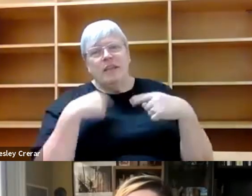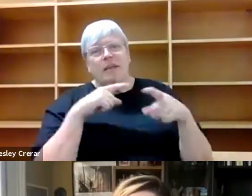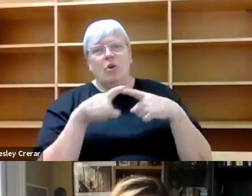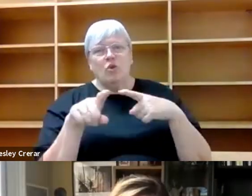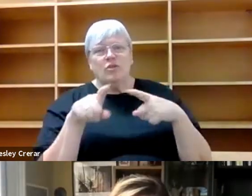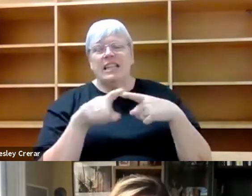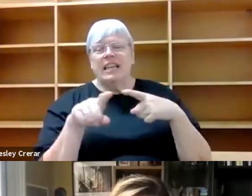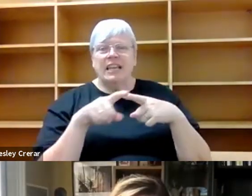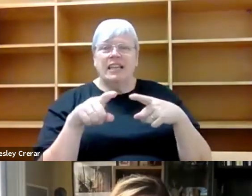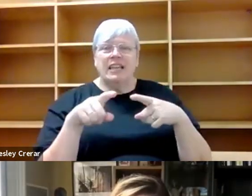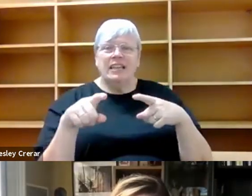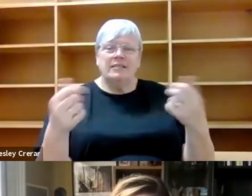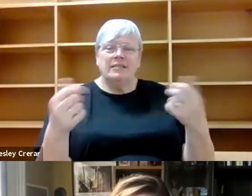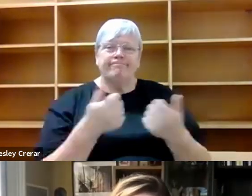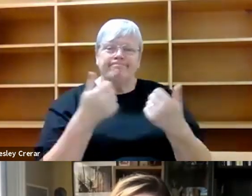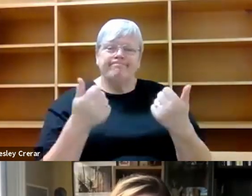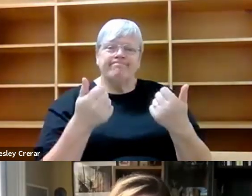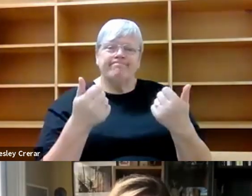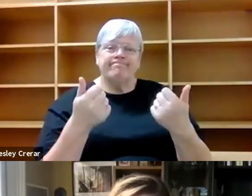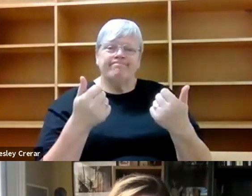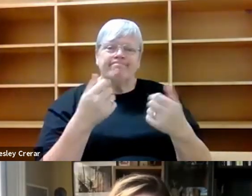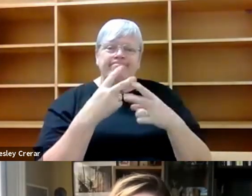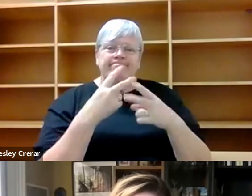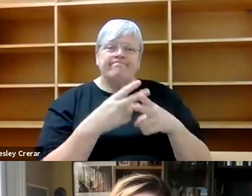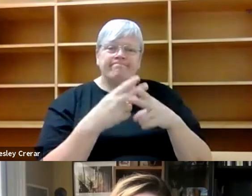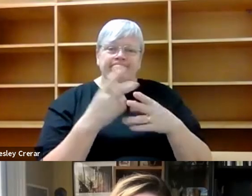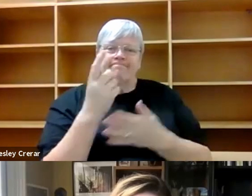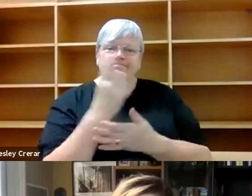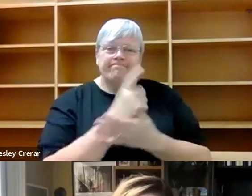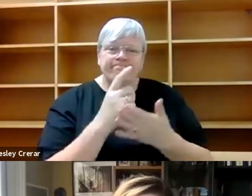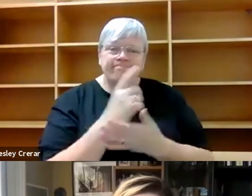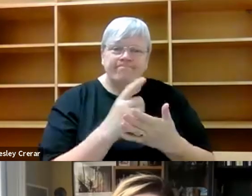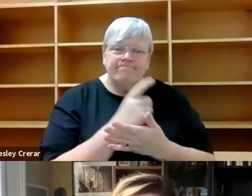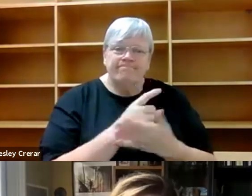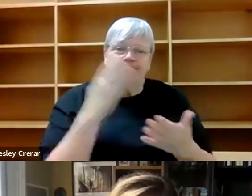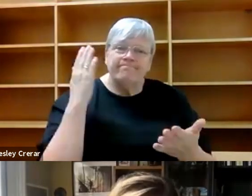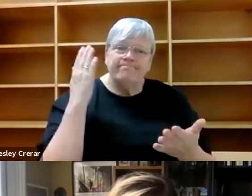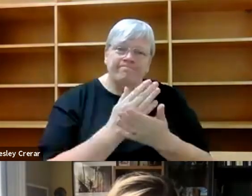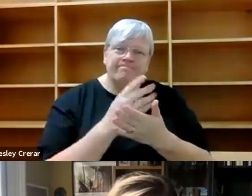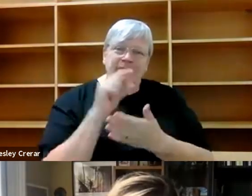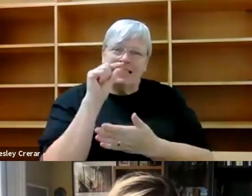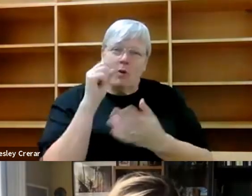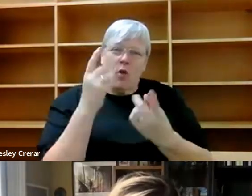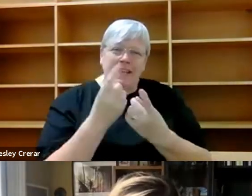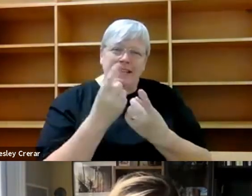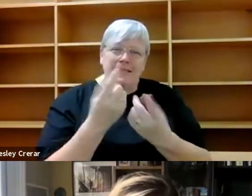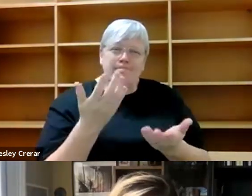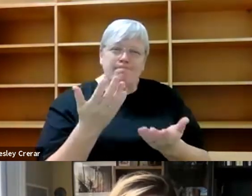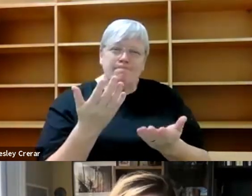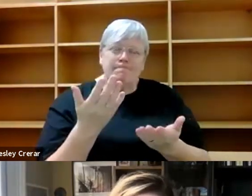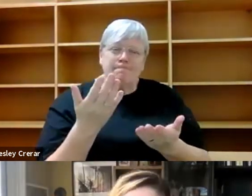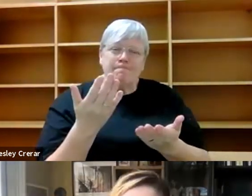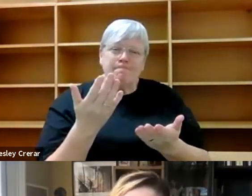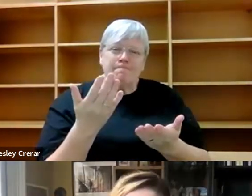caring very much about the very, very, very, very small things. It was a case of, I had a snail as a pet for two weeks